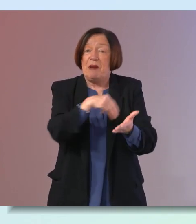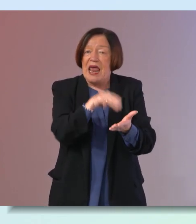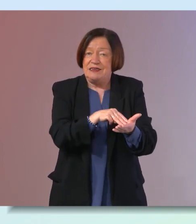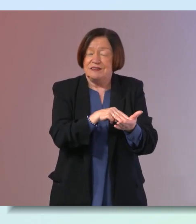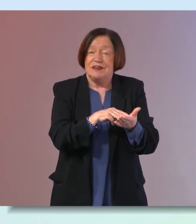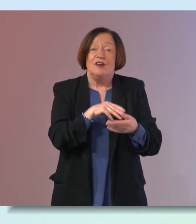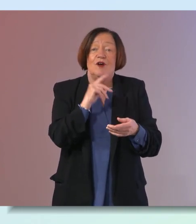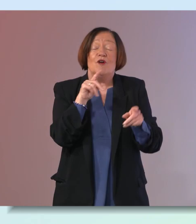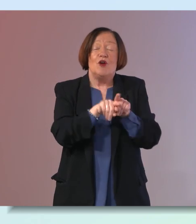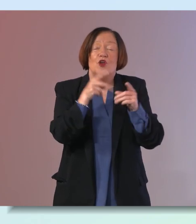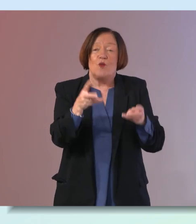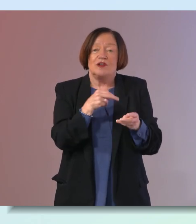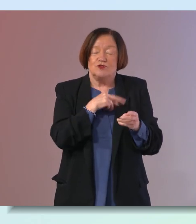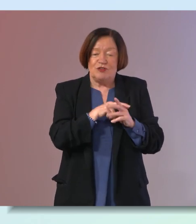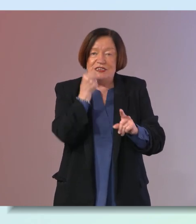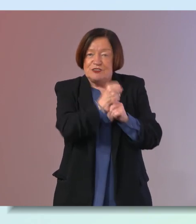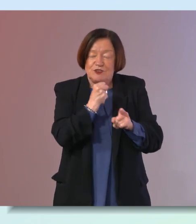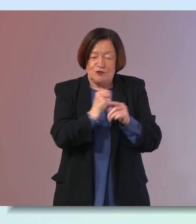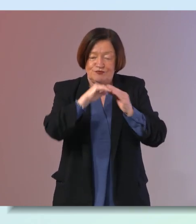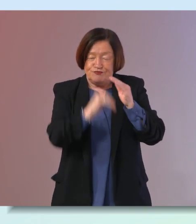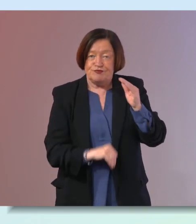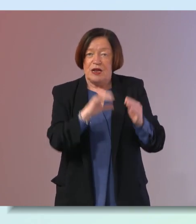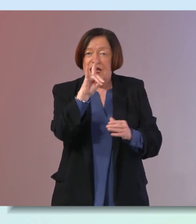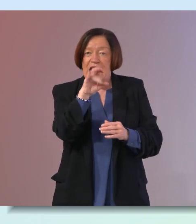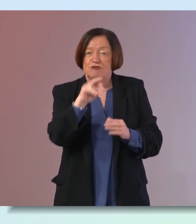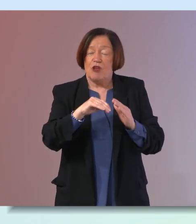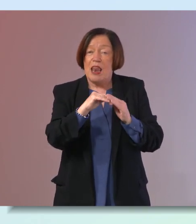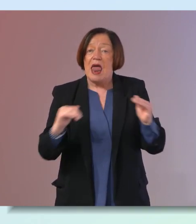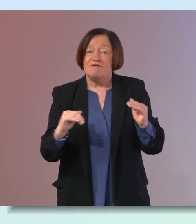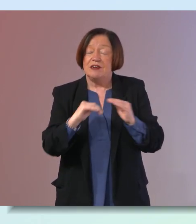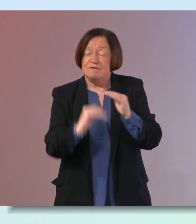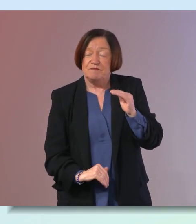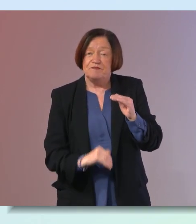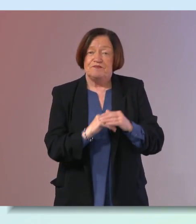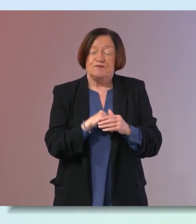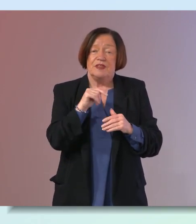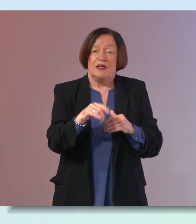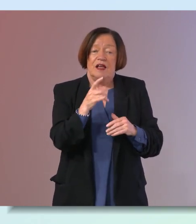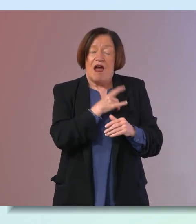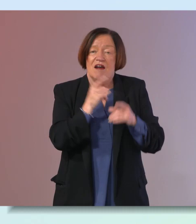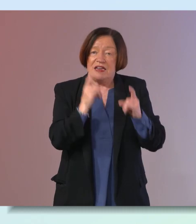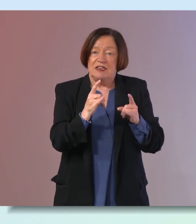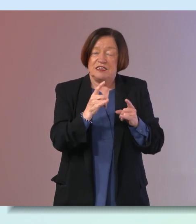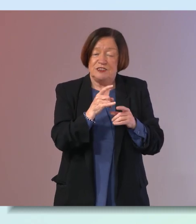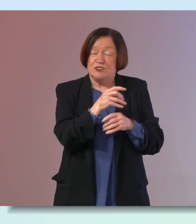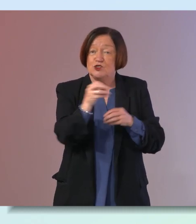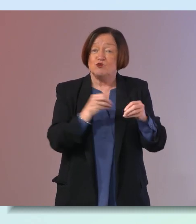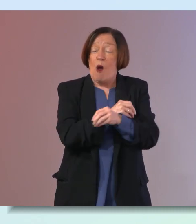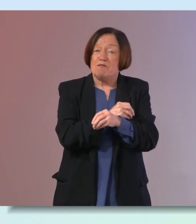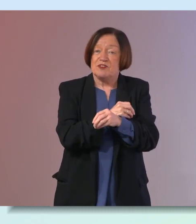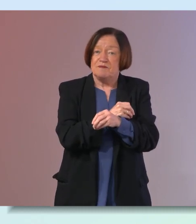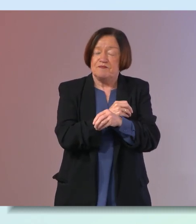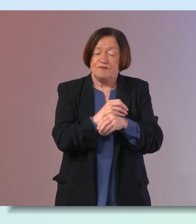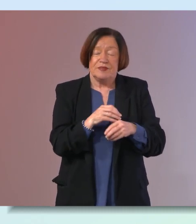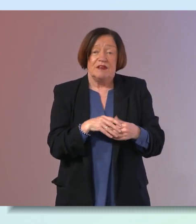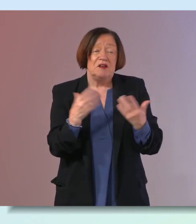also if we really want to tackle lowering your cholesterol and one of the big things i look at is heart healthy swaps so um